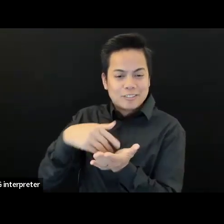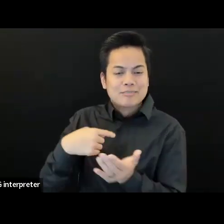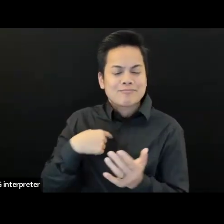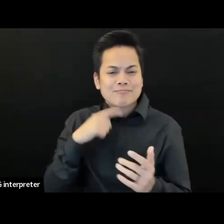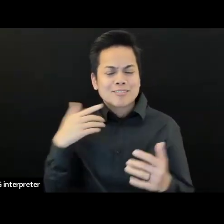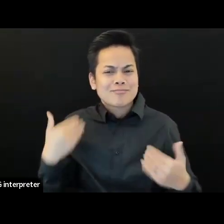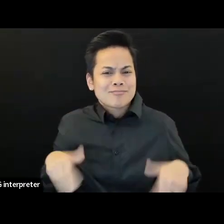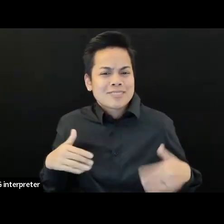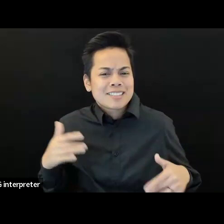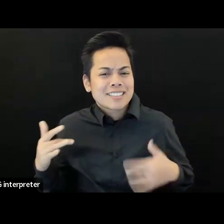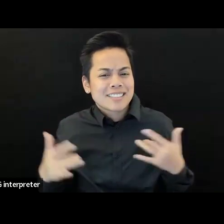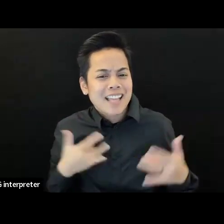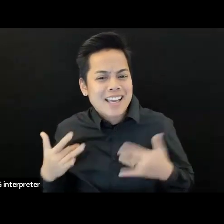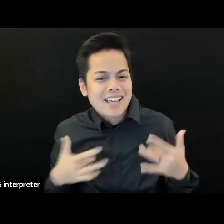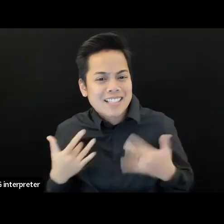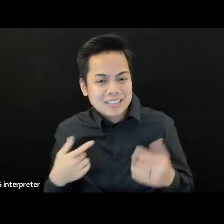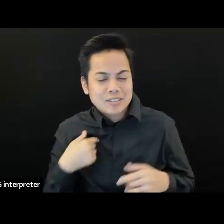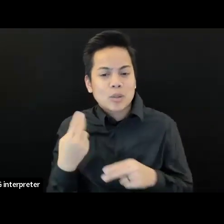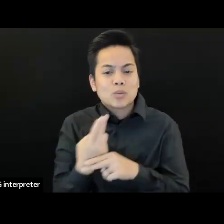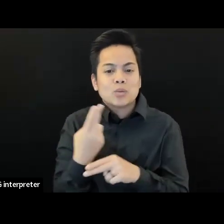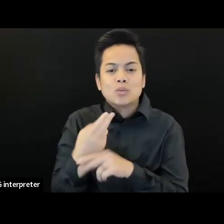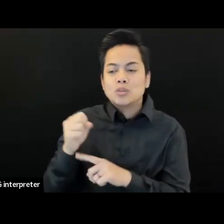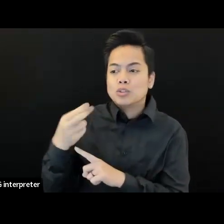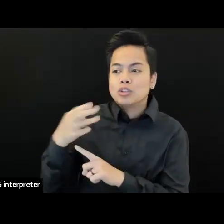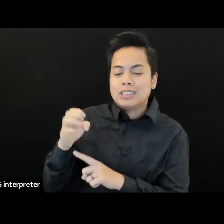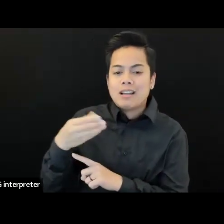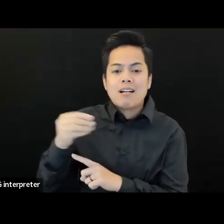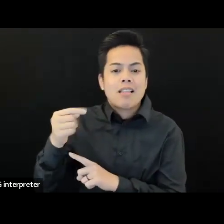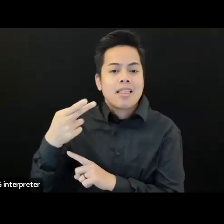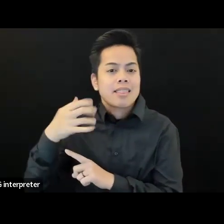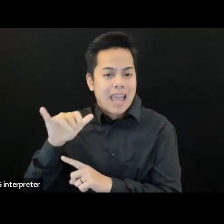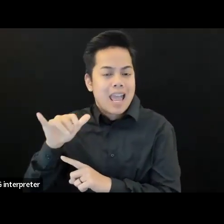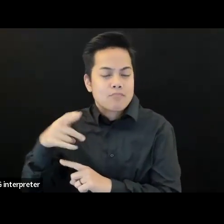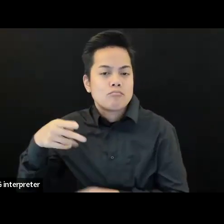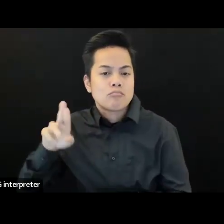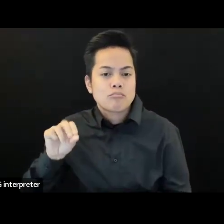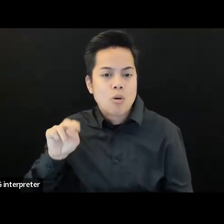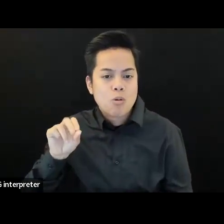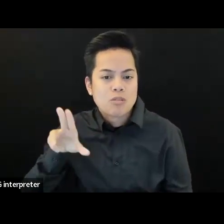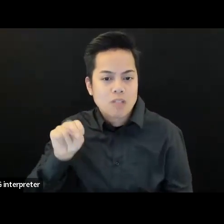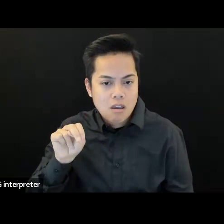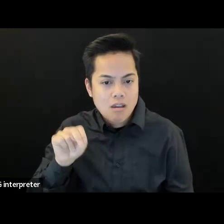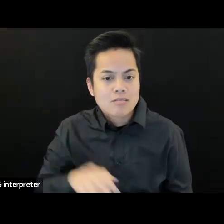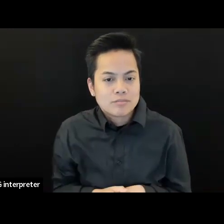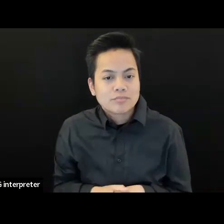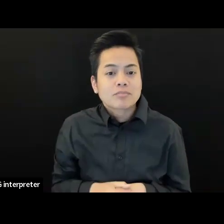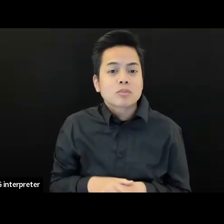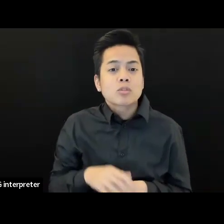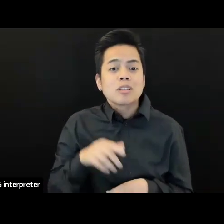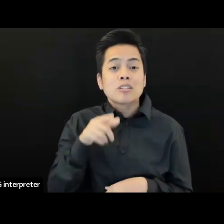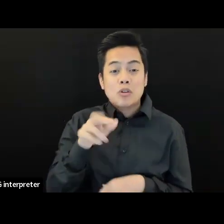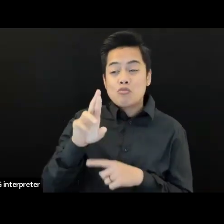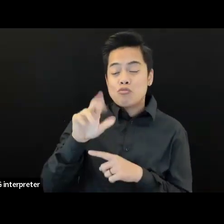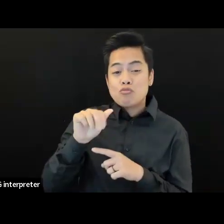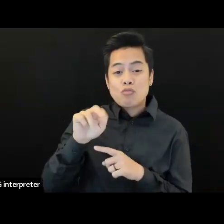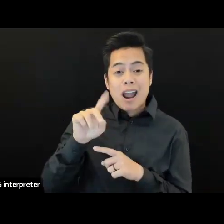of the renderings that we've been working with the architects and the Kelsey that's going to be the home of the DCC.